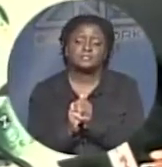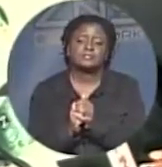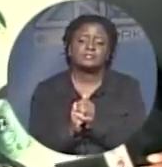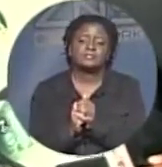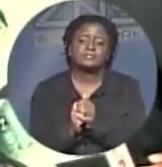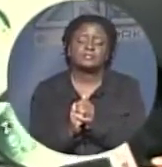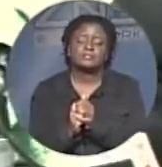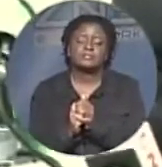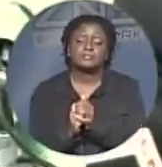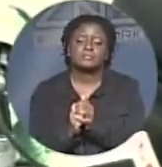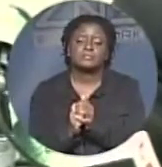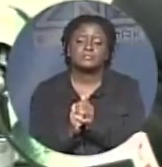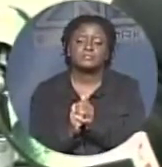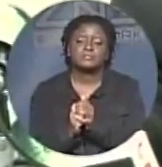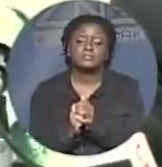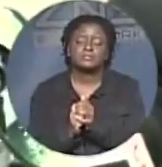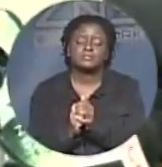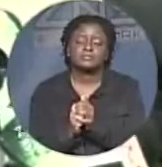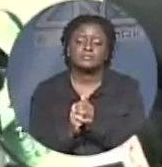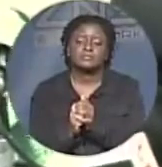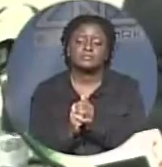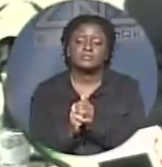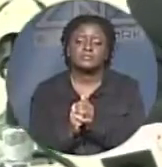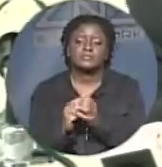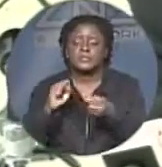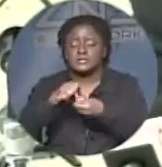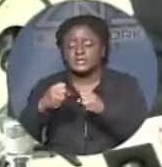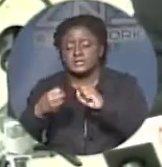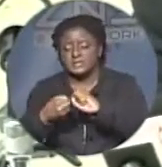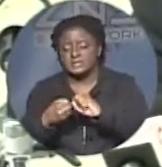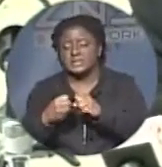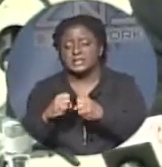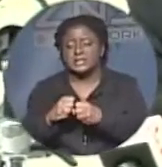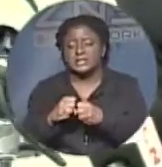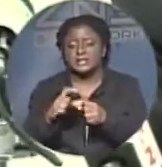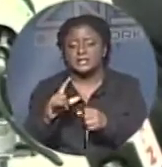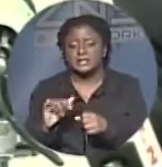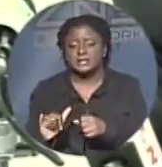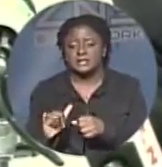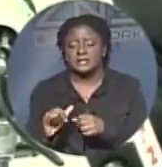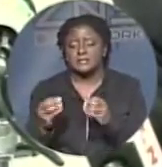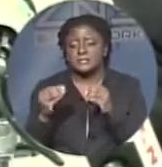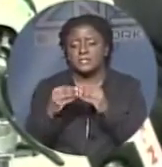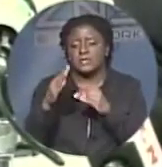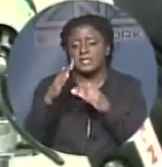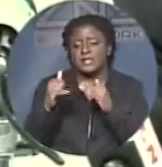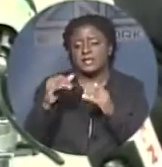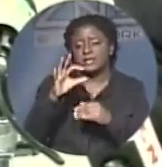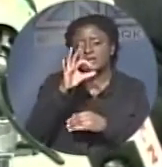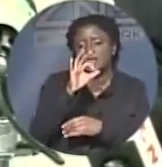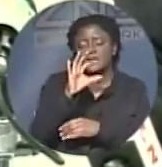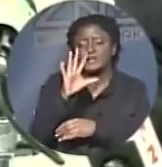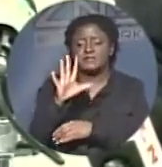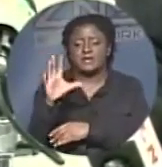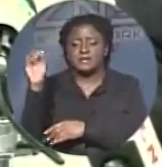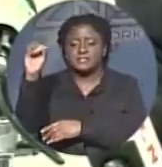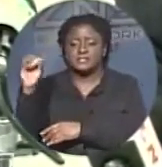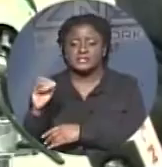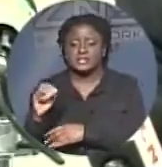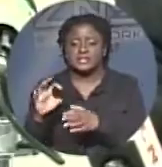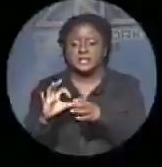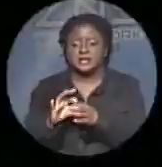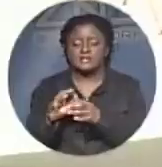What is interesting to note, too, statistically, that more than 95% of the applicants are actually